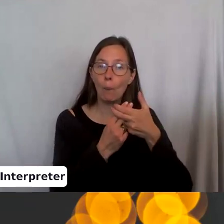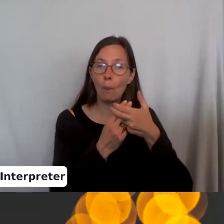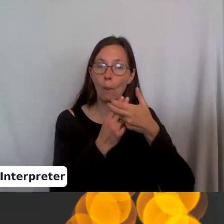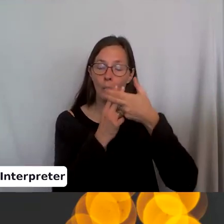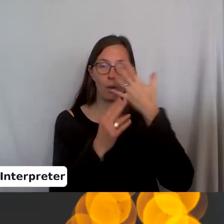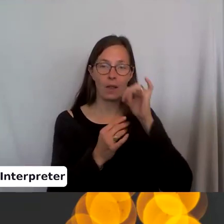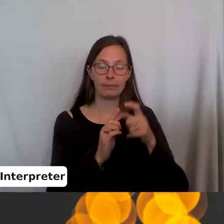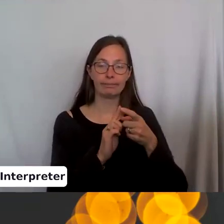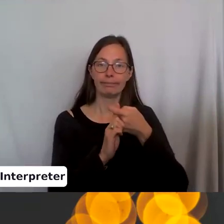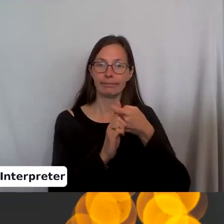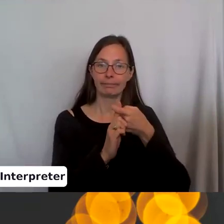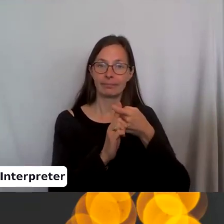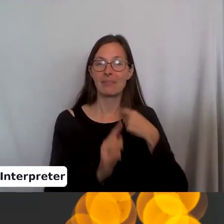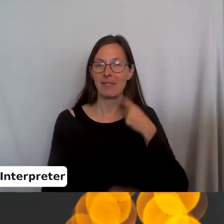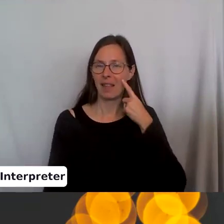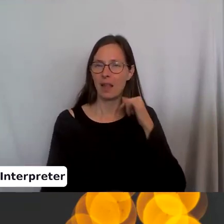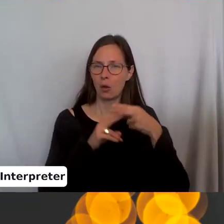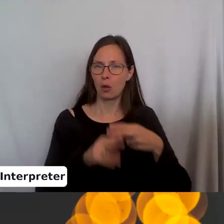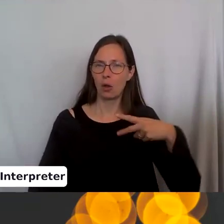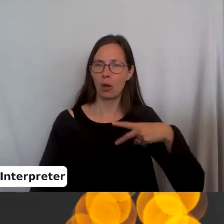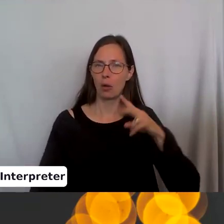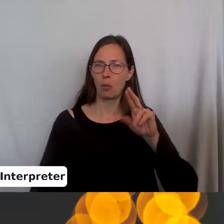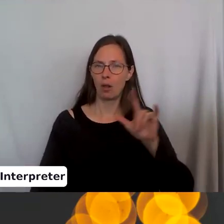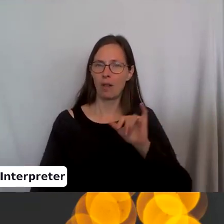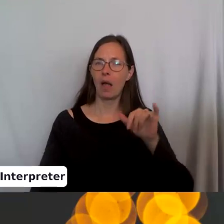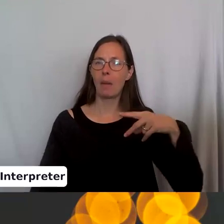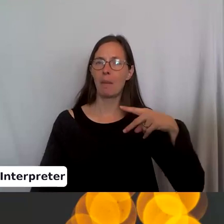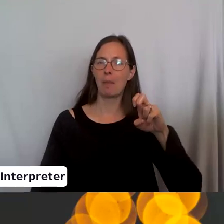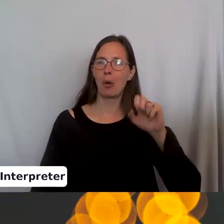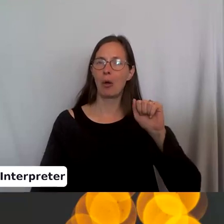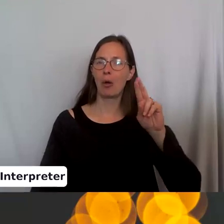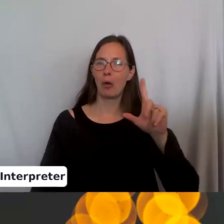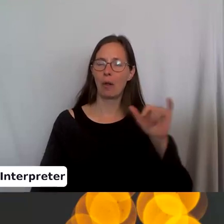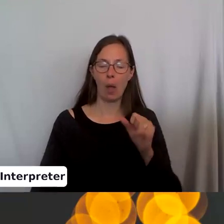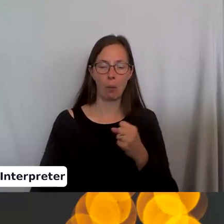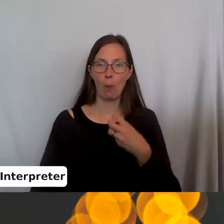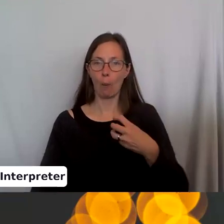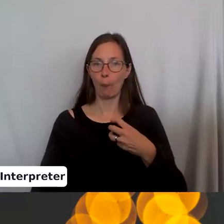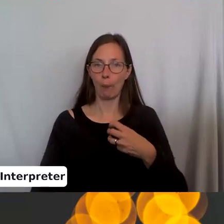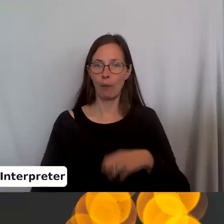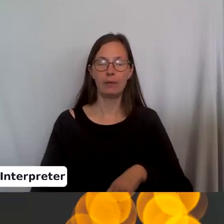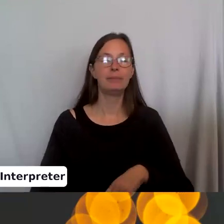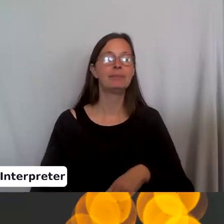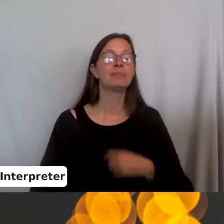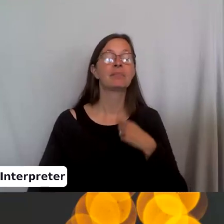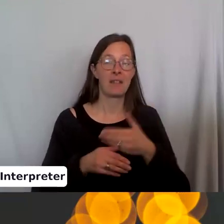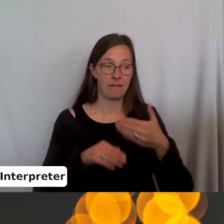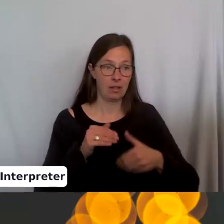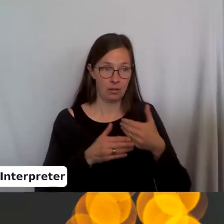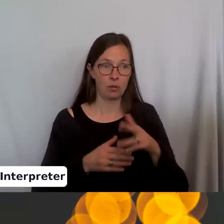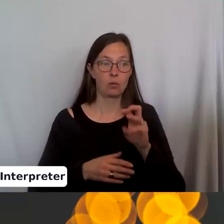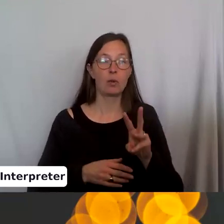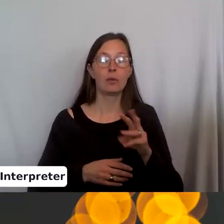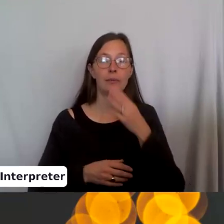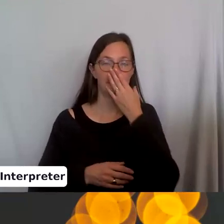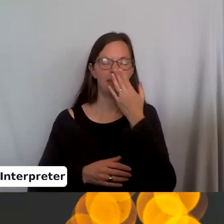So that's why I think that's why they call it a purl. So let me finish this row and then I will show you what they look